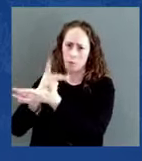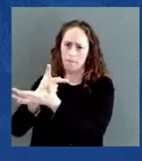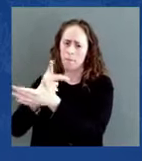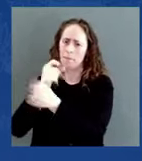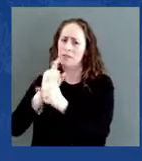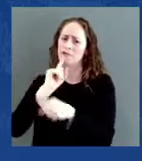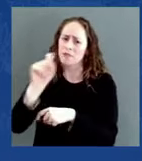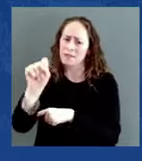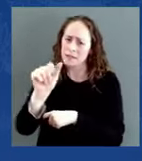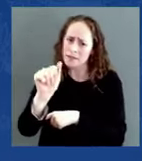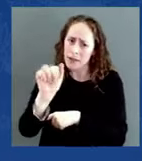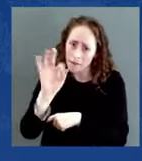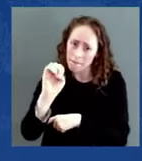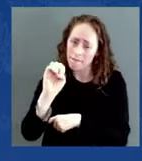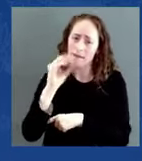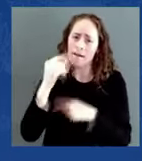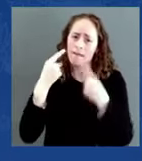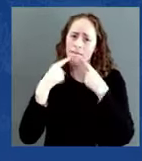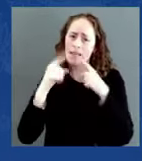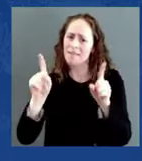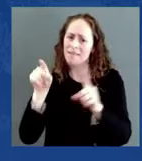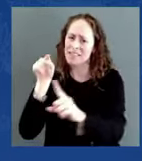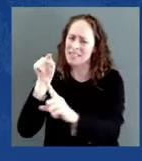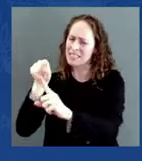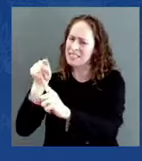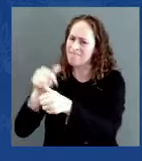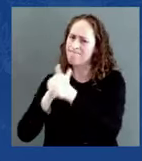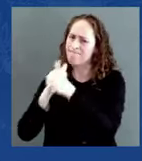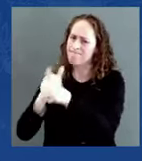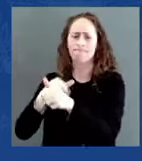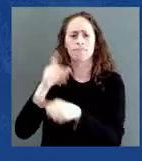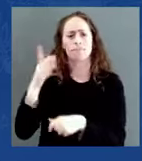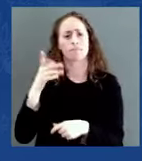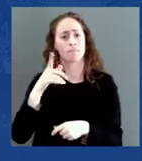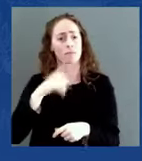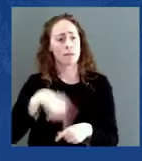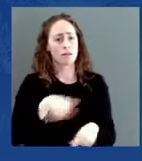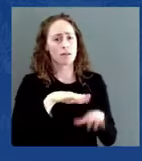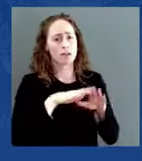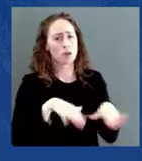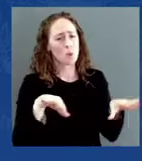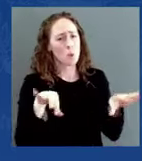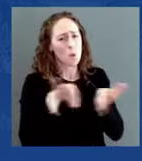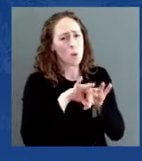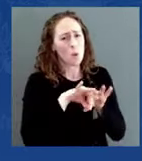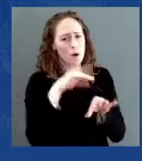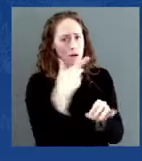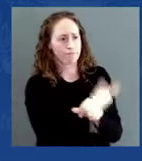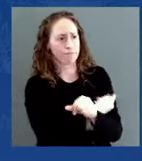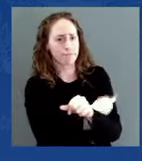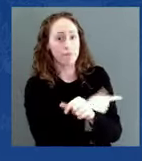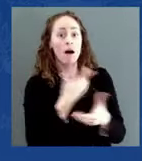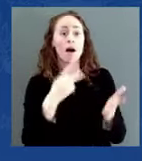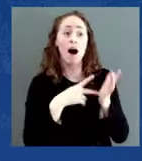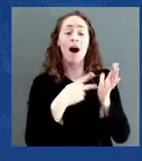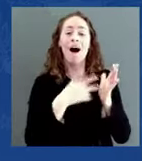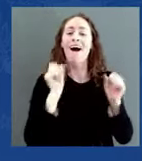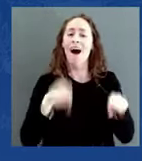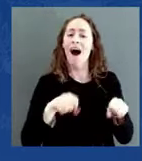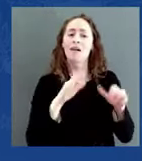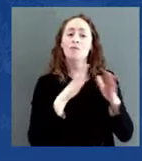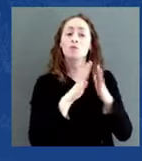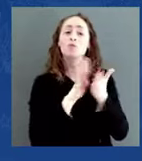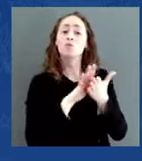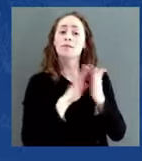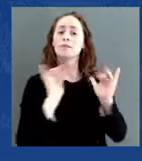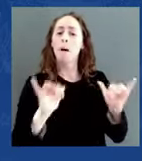schools open. But while over 99 percent of our schools are open now, we need to make sure that we keep that throughout the